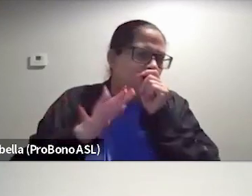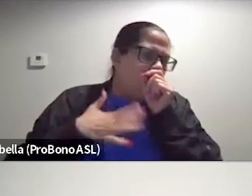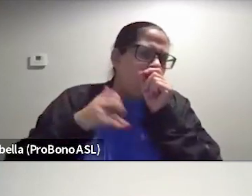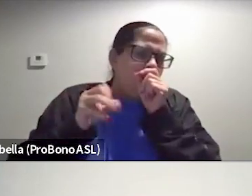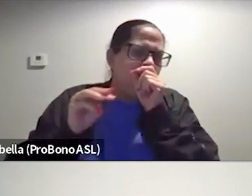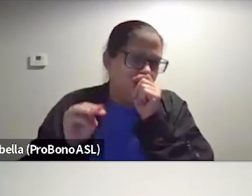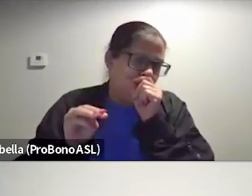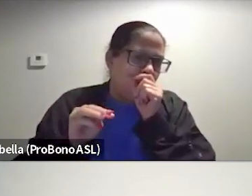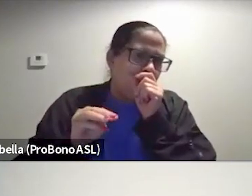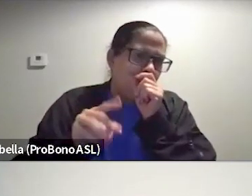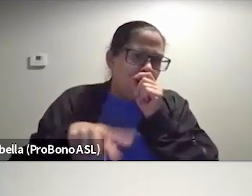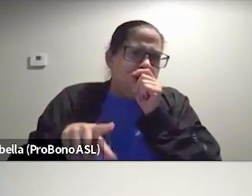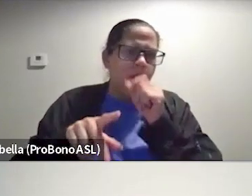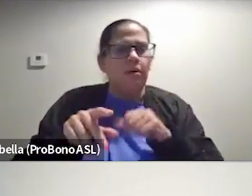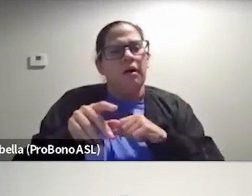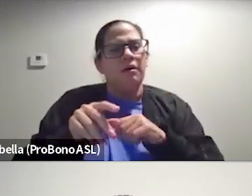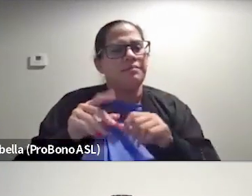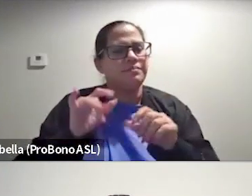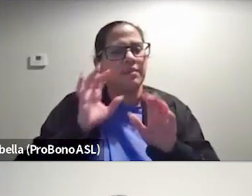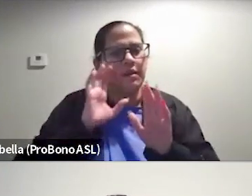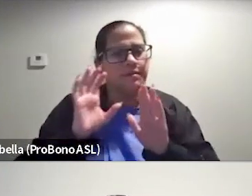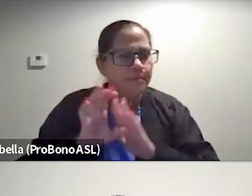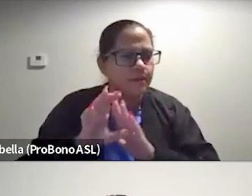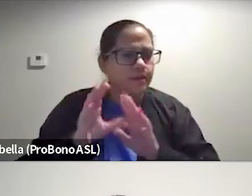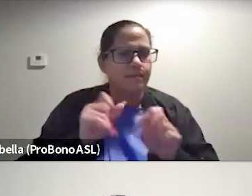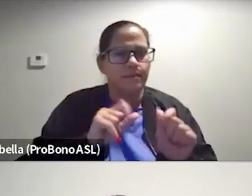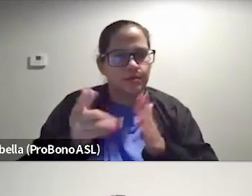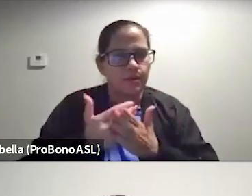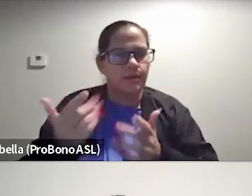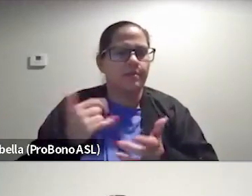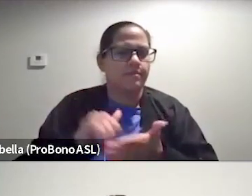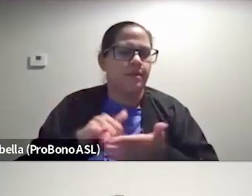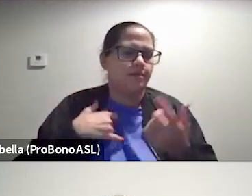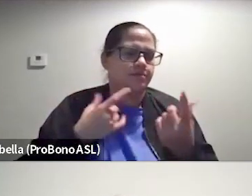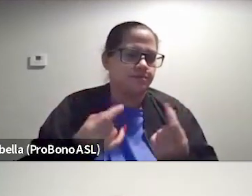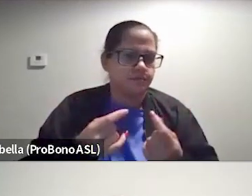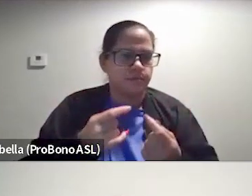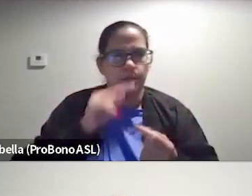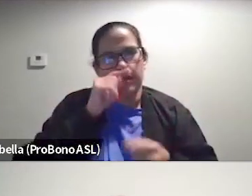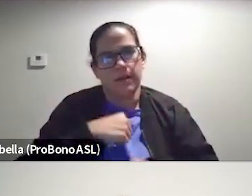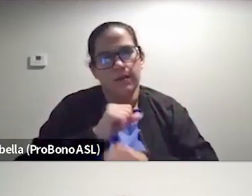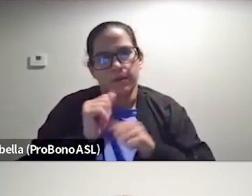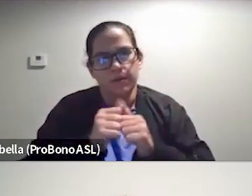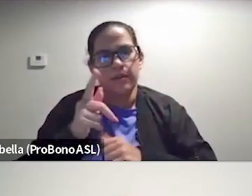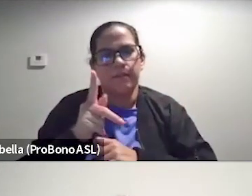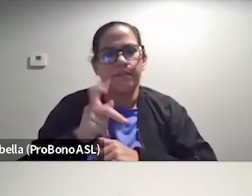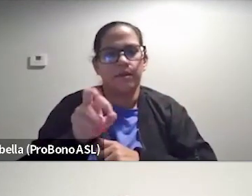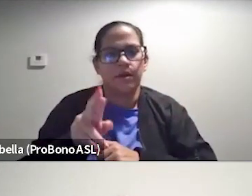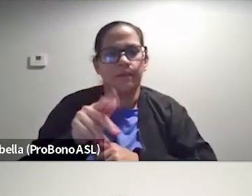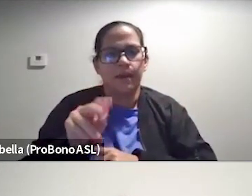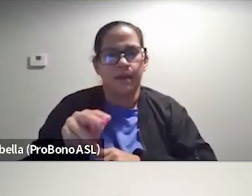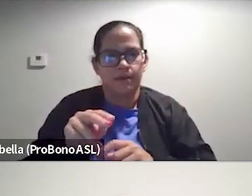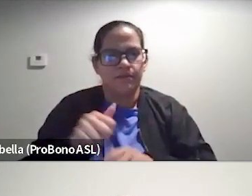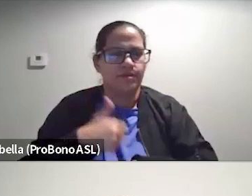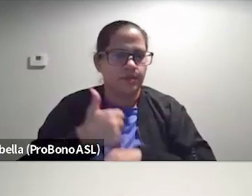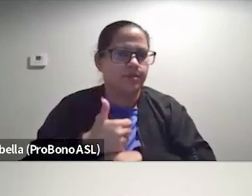as much as it is me just posting random pictures. It's also me posting things that I'm doing with like the kids I work with in the Peter Pan foundation. Most of